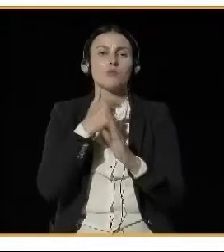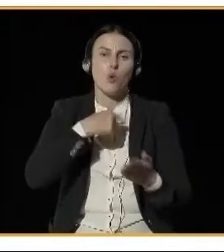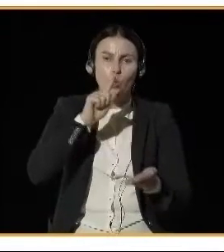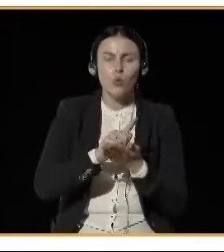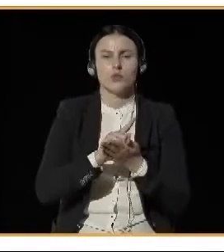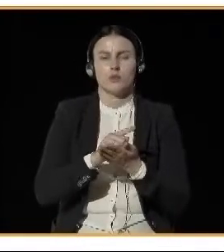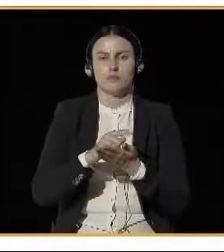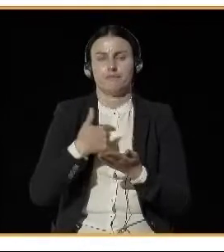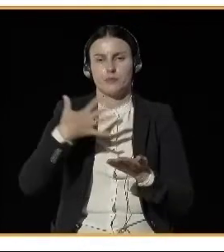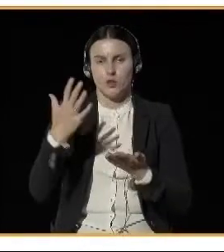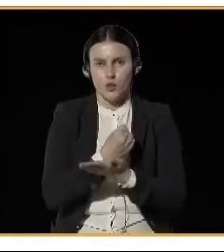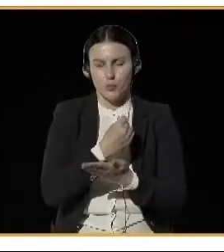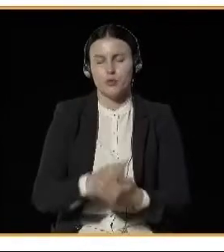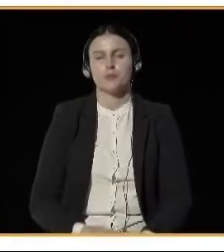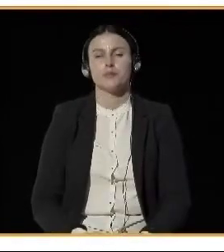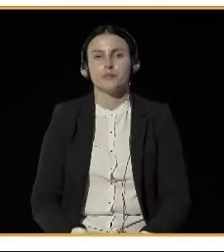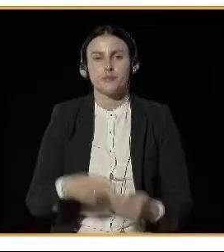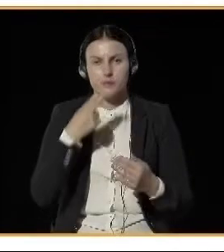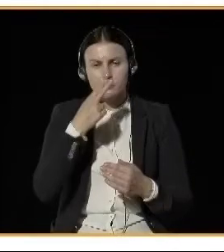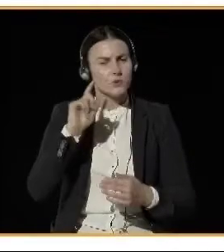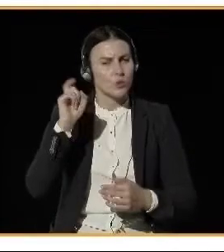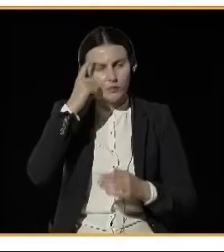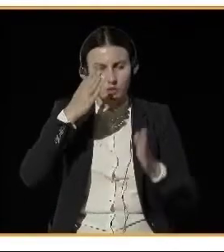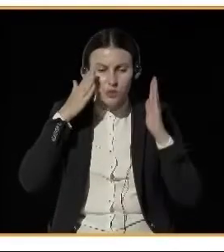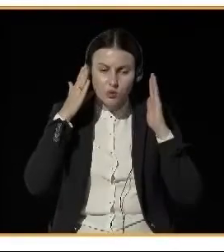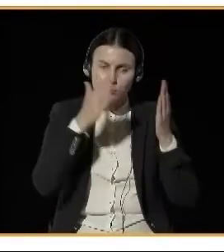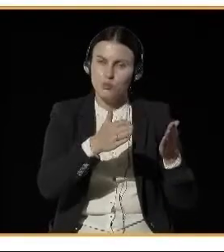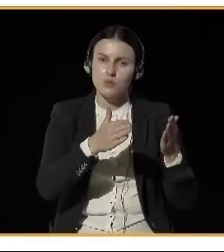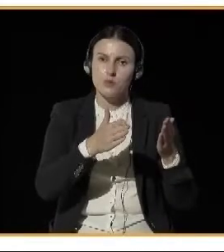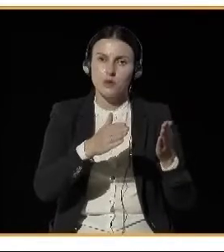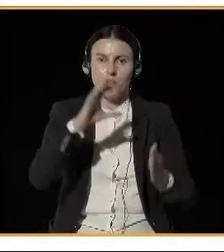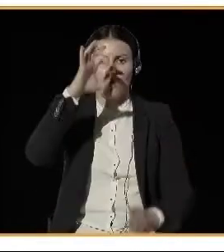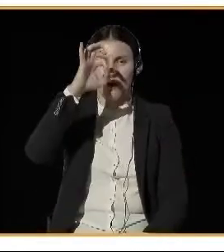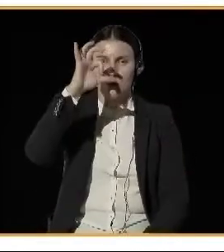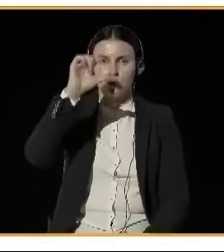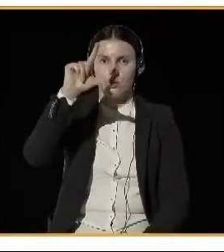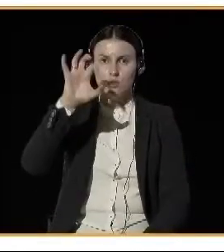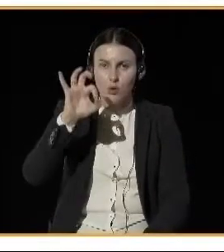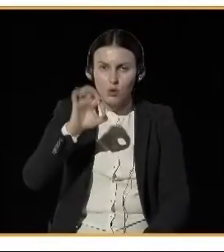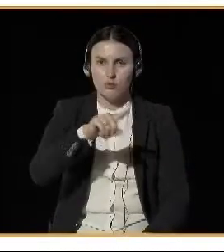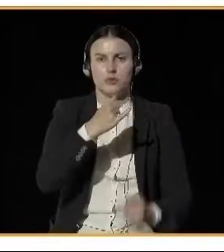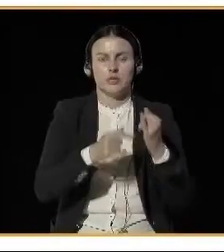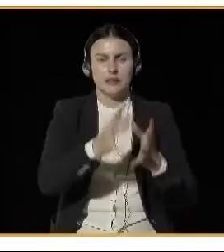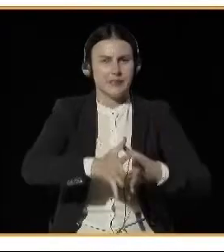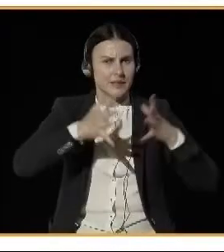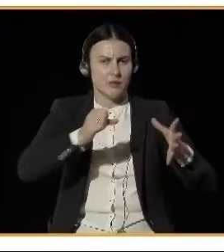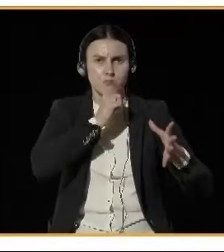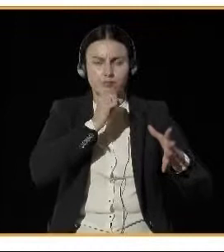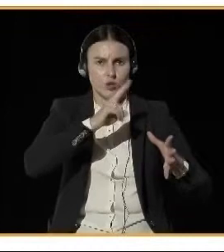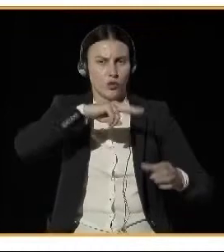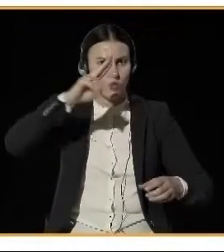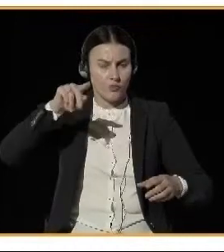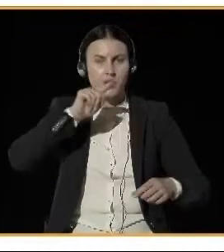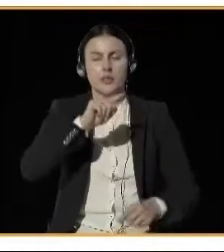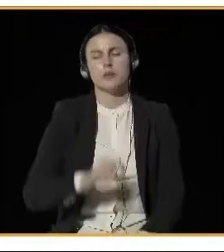I will mainly focus on Oslo since this is the largest city in Norway and also the city that has had the